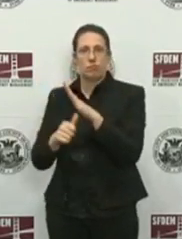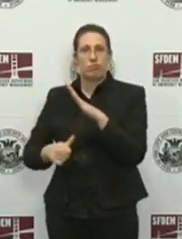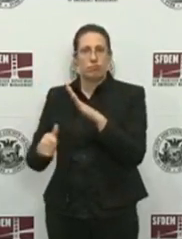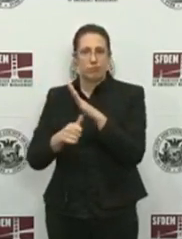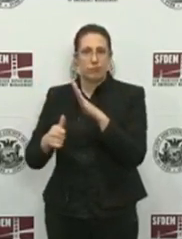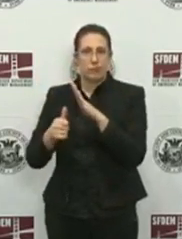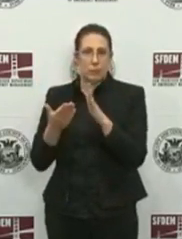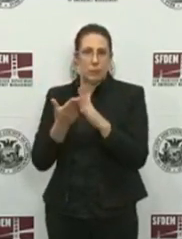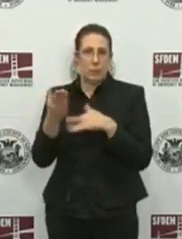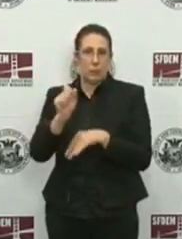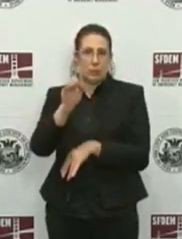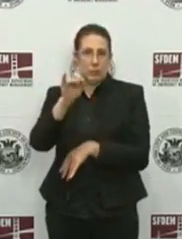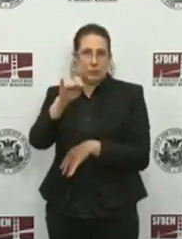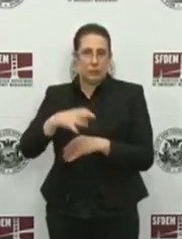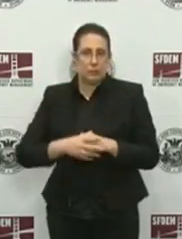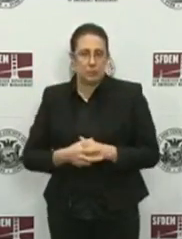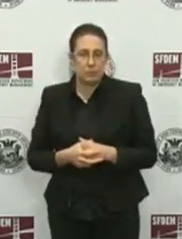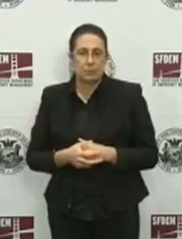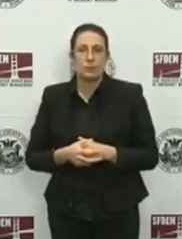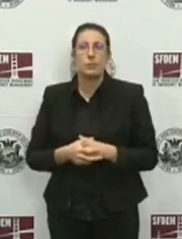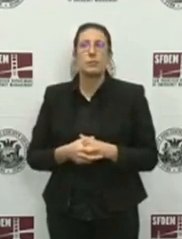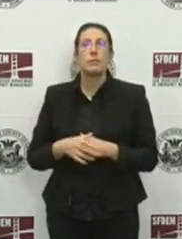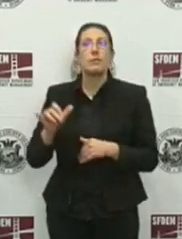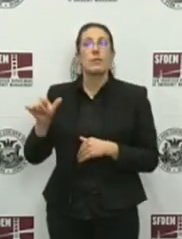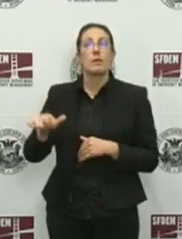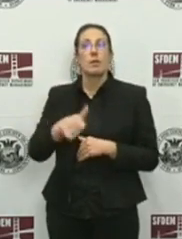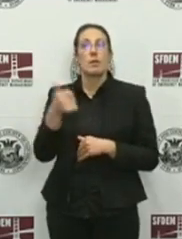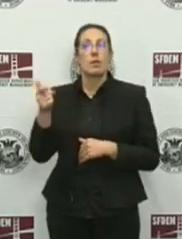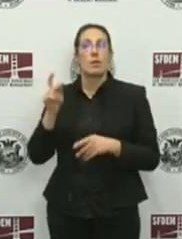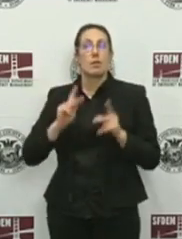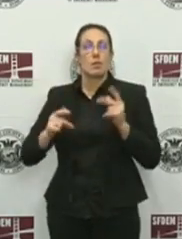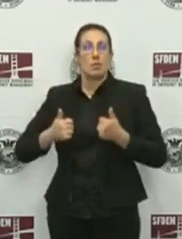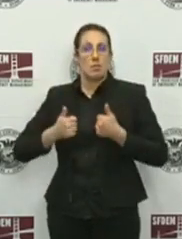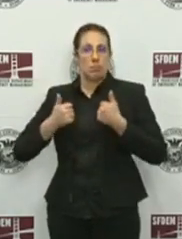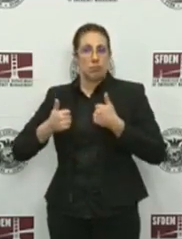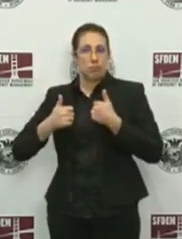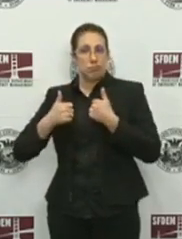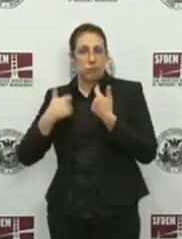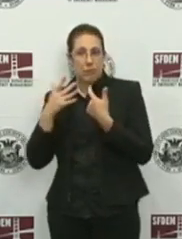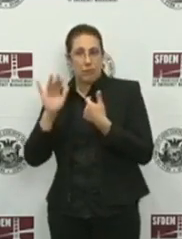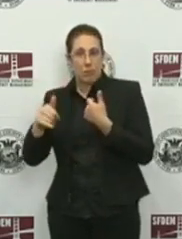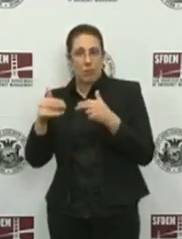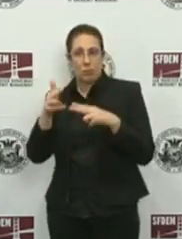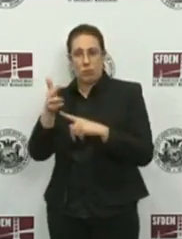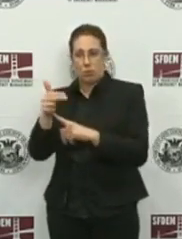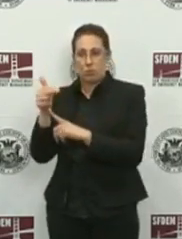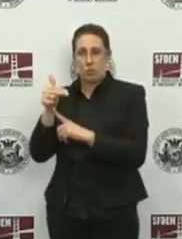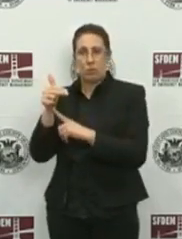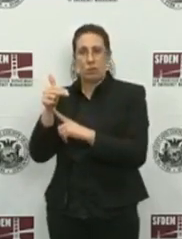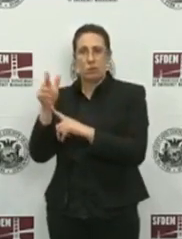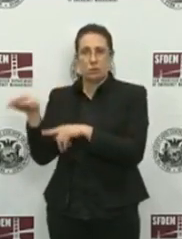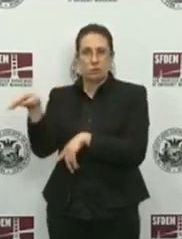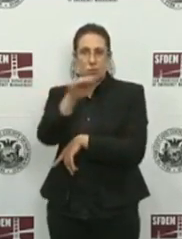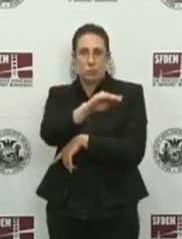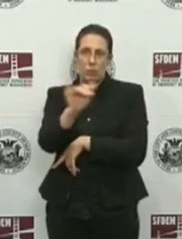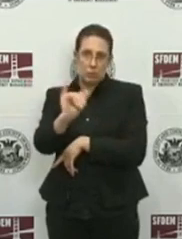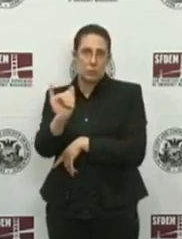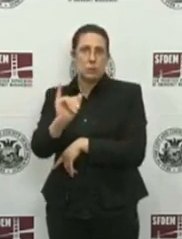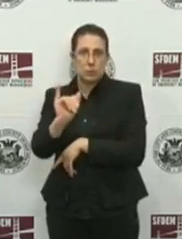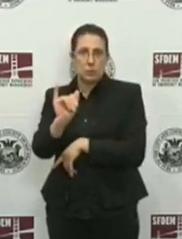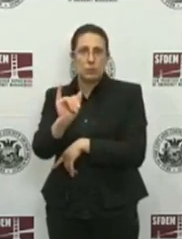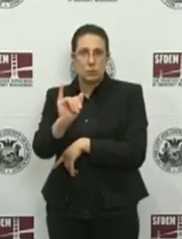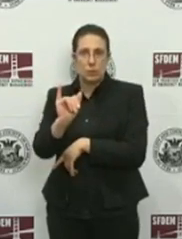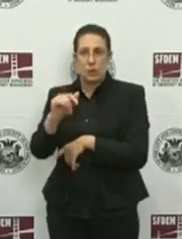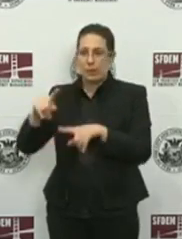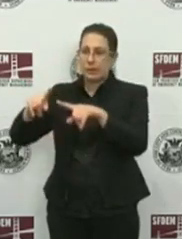Other guests are being moved out to hotels as well. On a case-by-case basis, depending on the